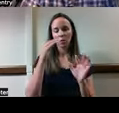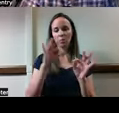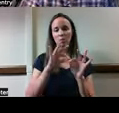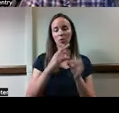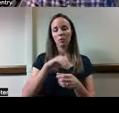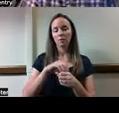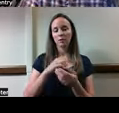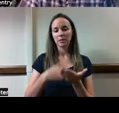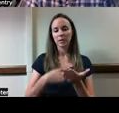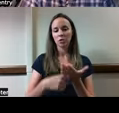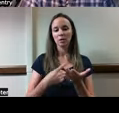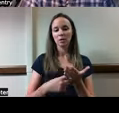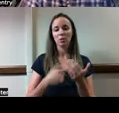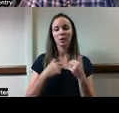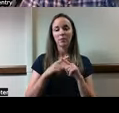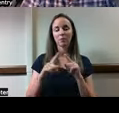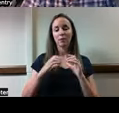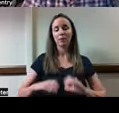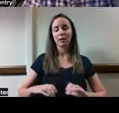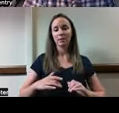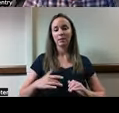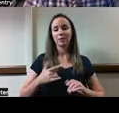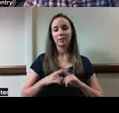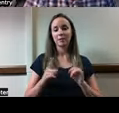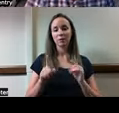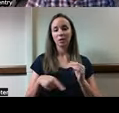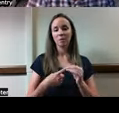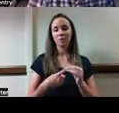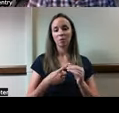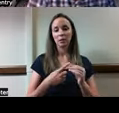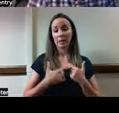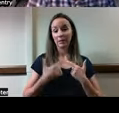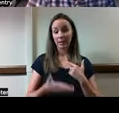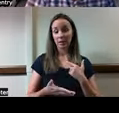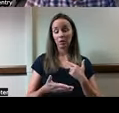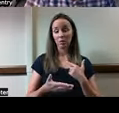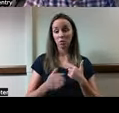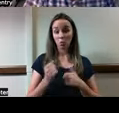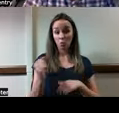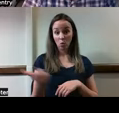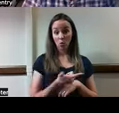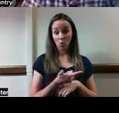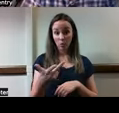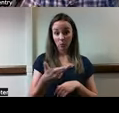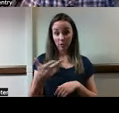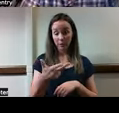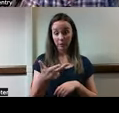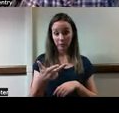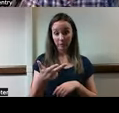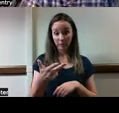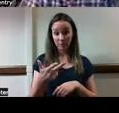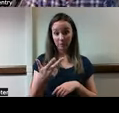are, have different feelings about living in this group home. Would you consider all three of them stakeholders under this